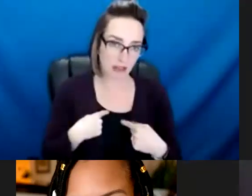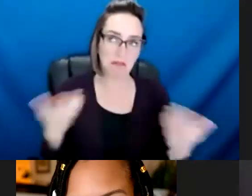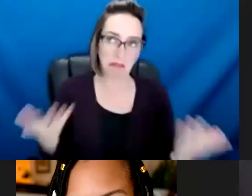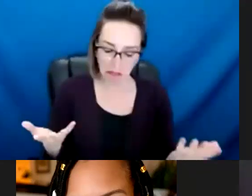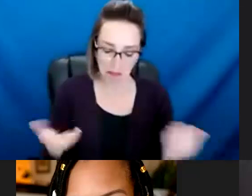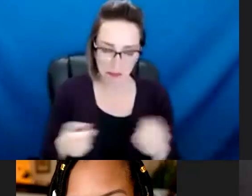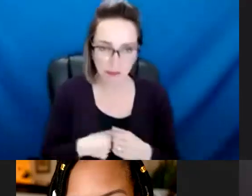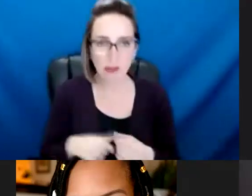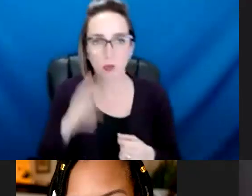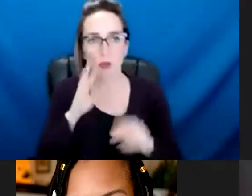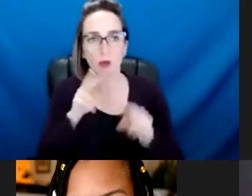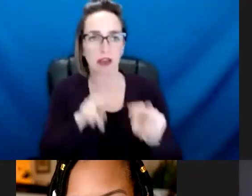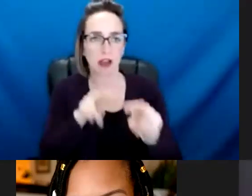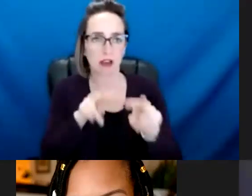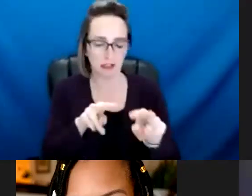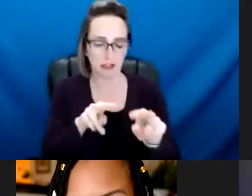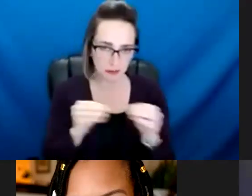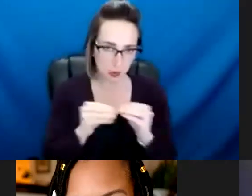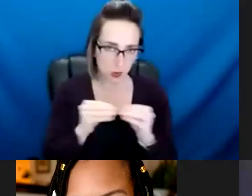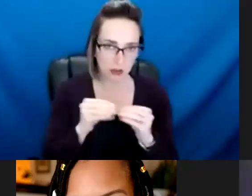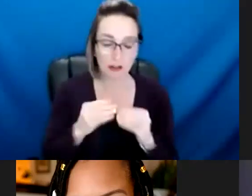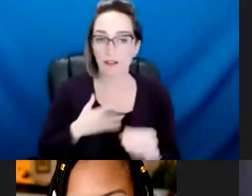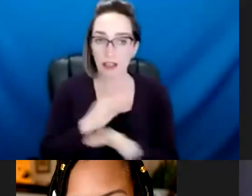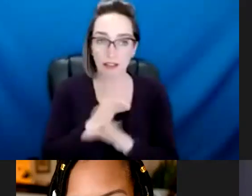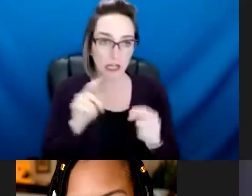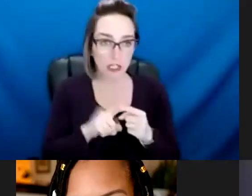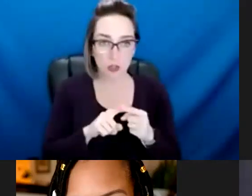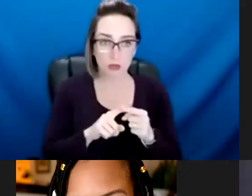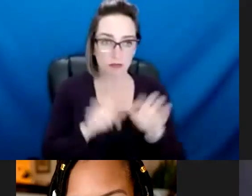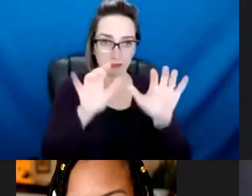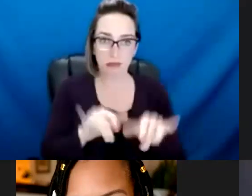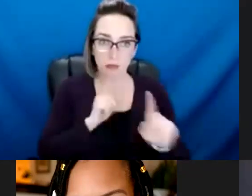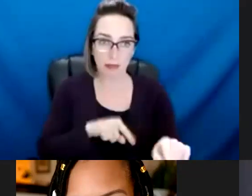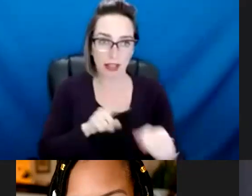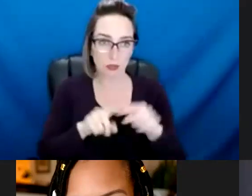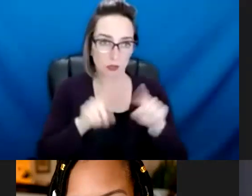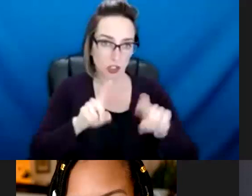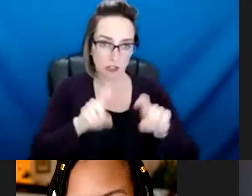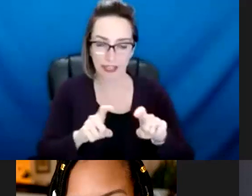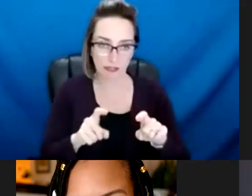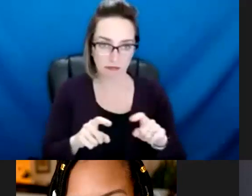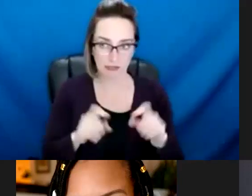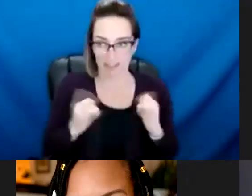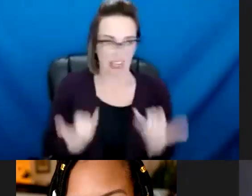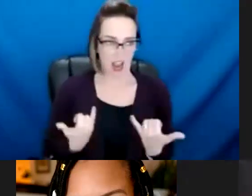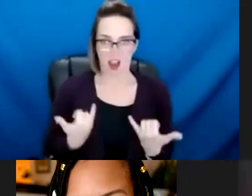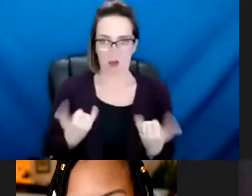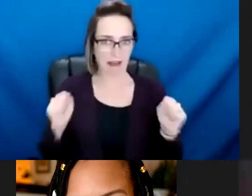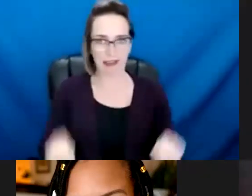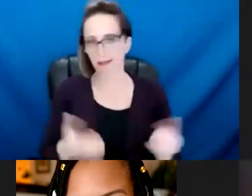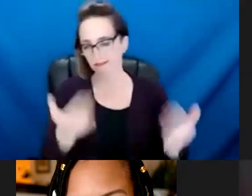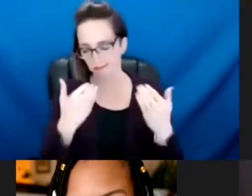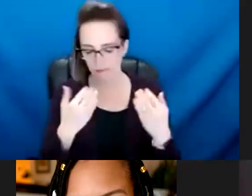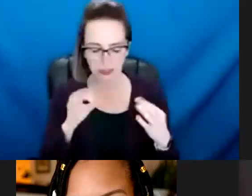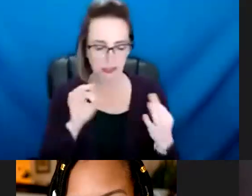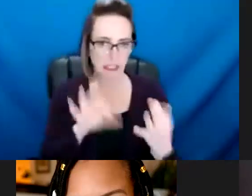basis to get that information. So please feel free to go and check out the survey and fill it out. Give us that feedback. It is